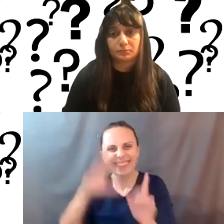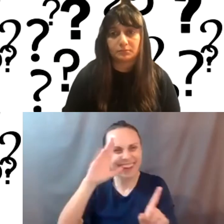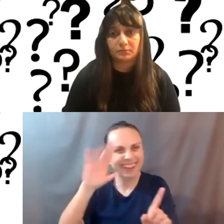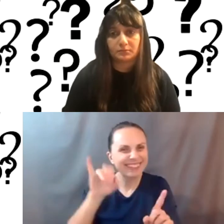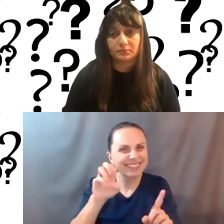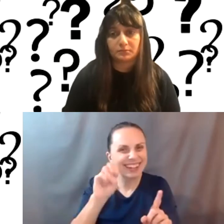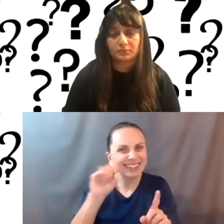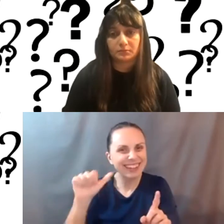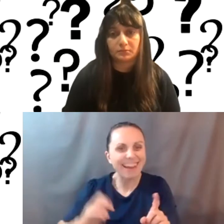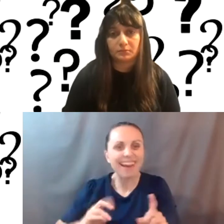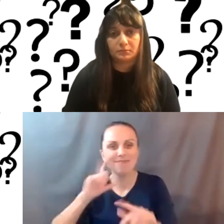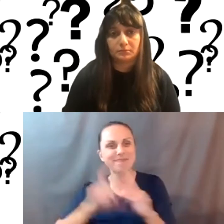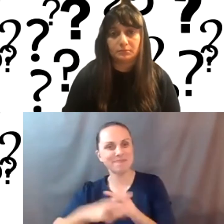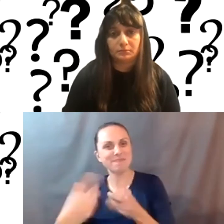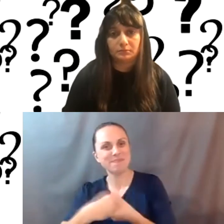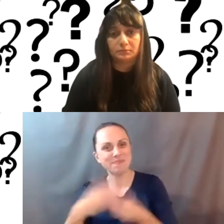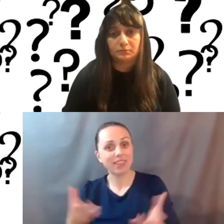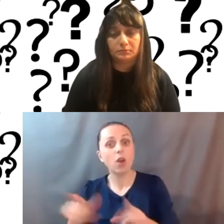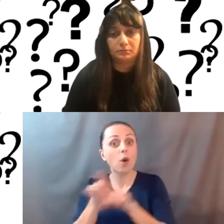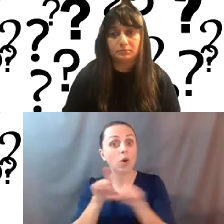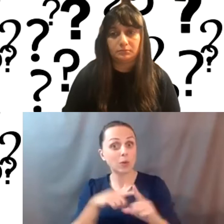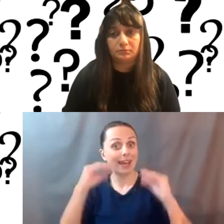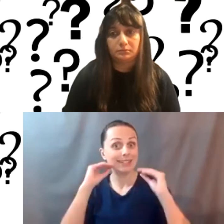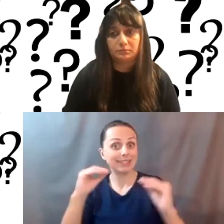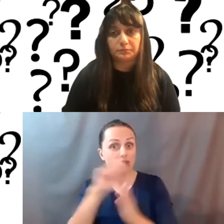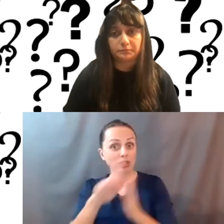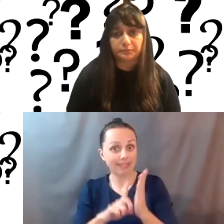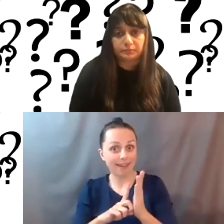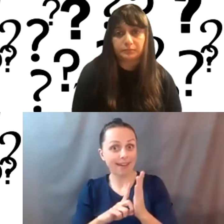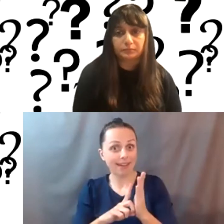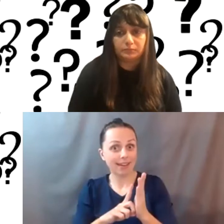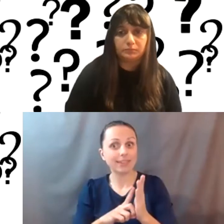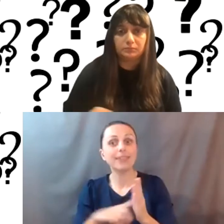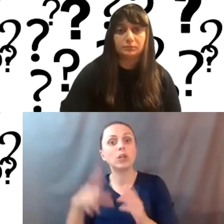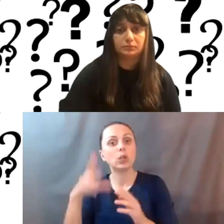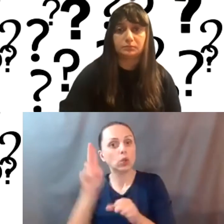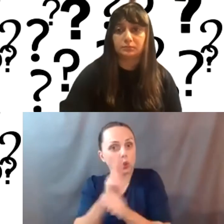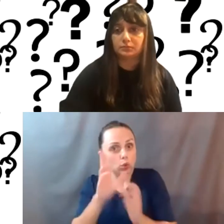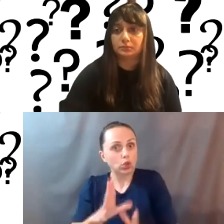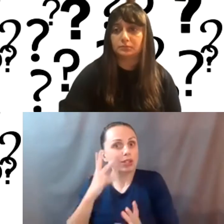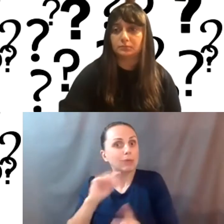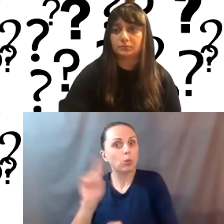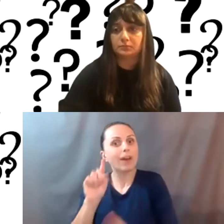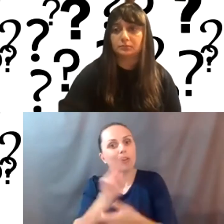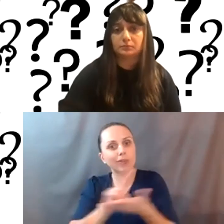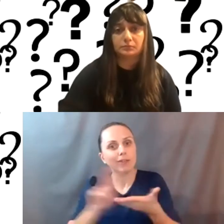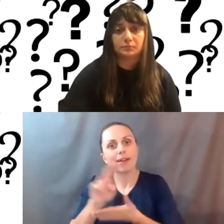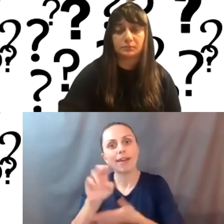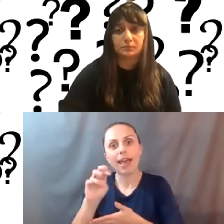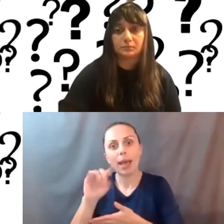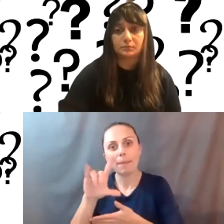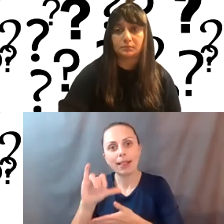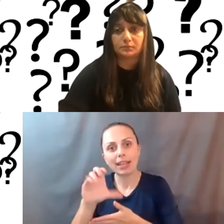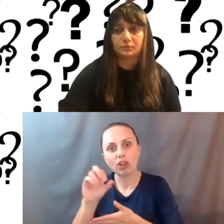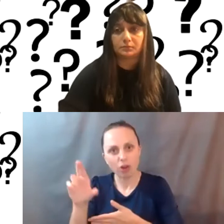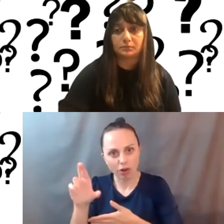you know, here. I also teach design. I teach design and user experience at Emily Carr. I'm on the faculty of the ideas